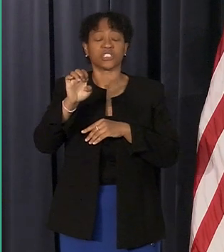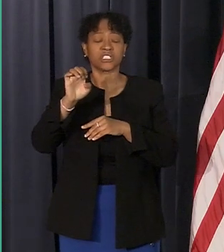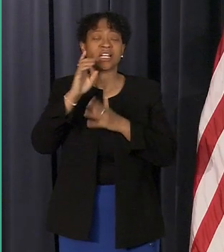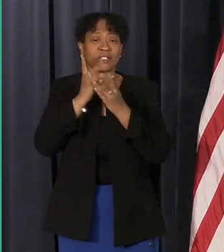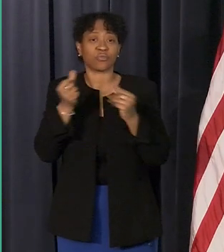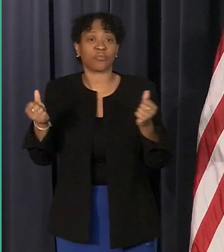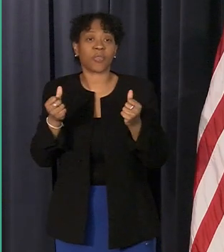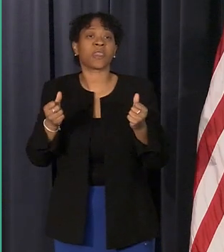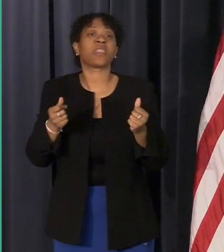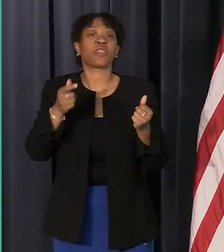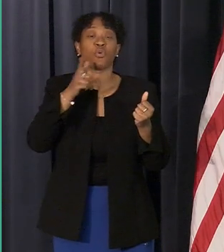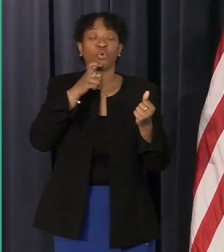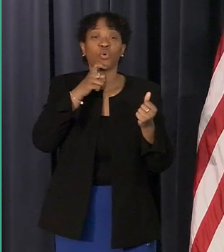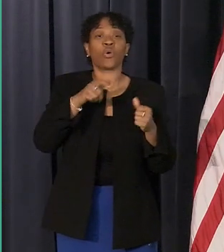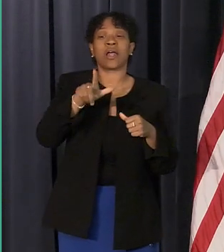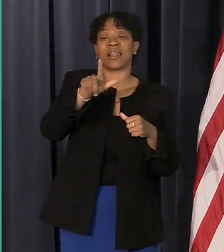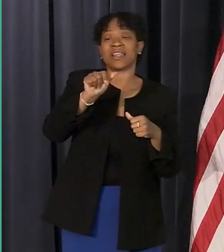district leticia johnson